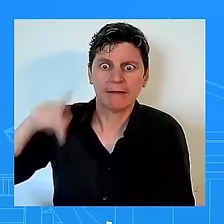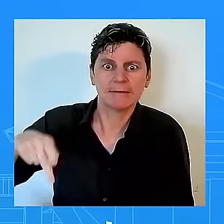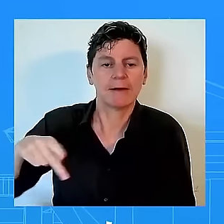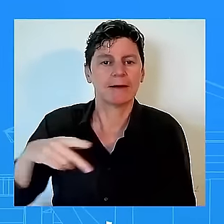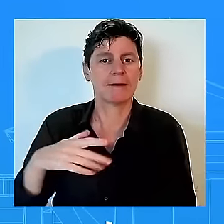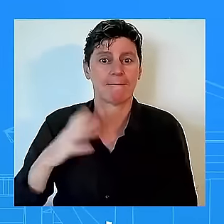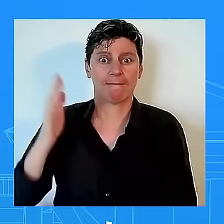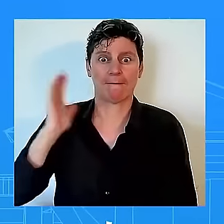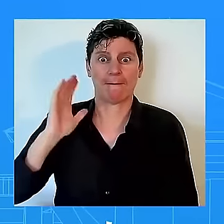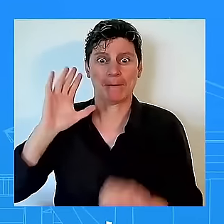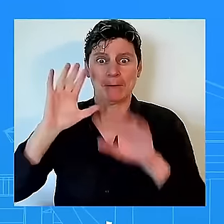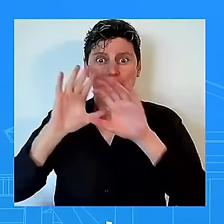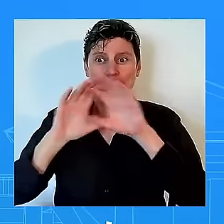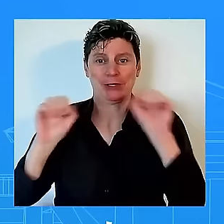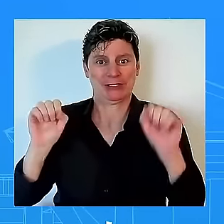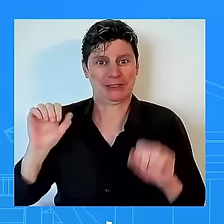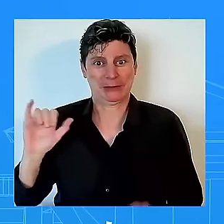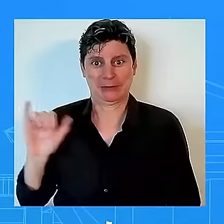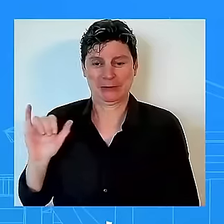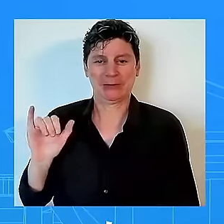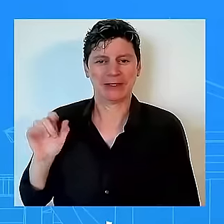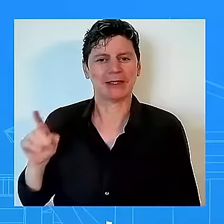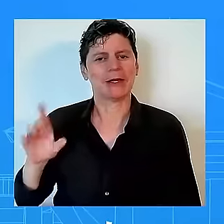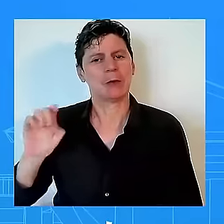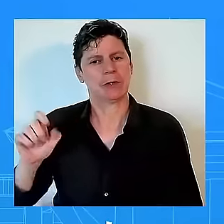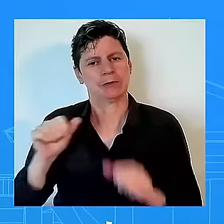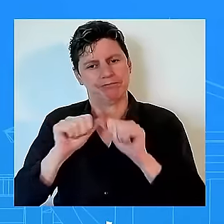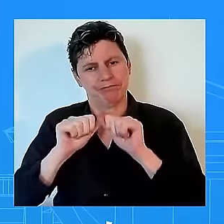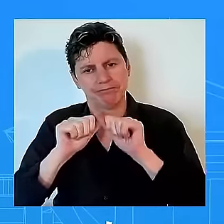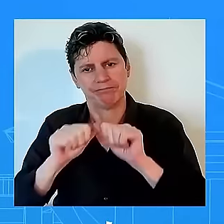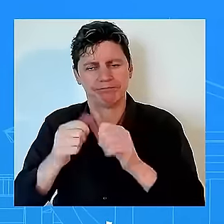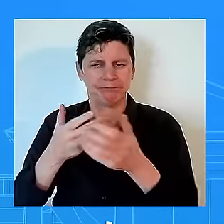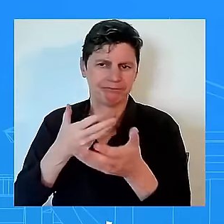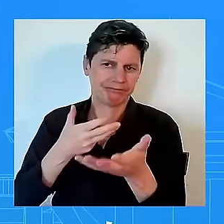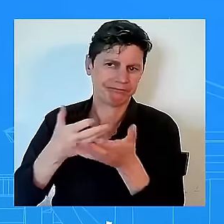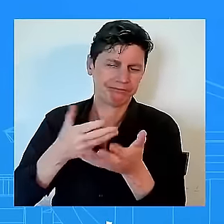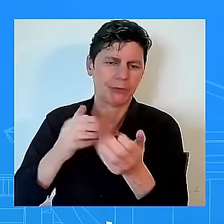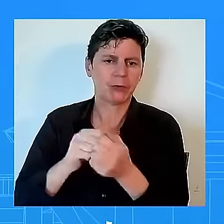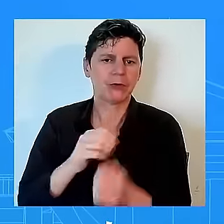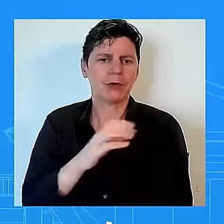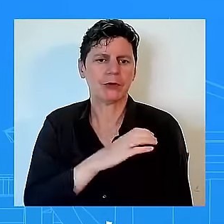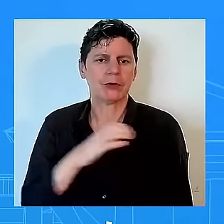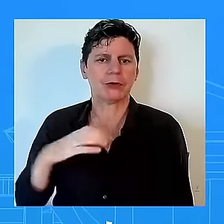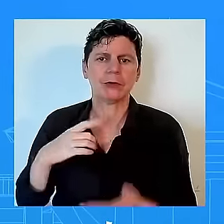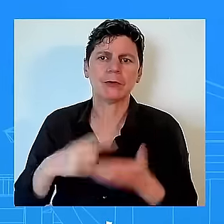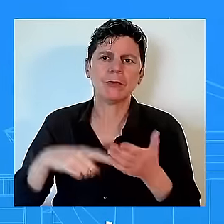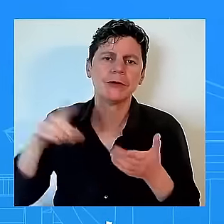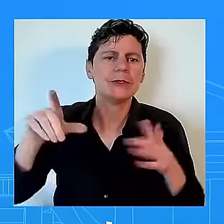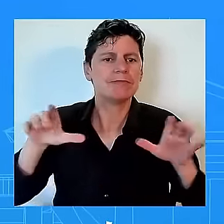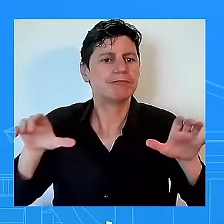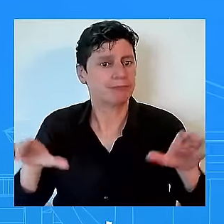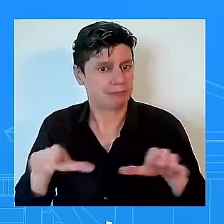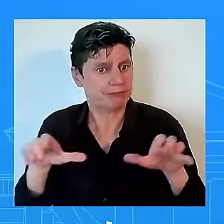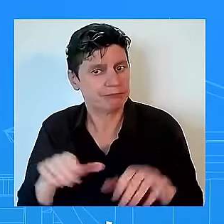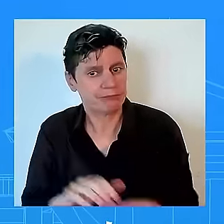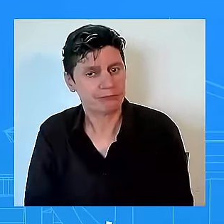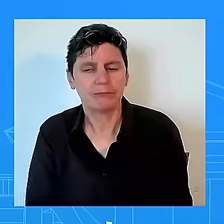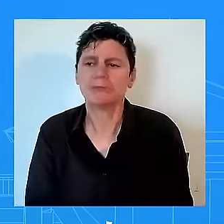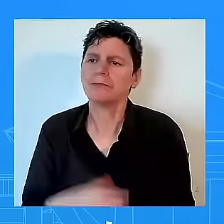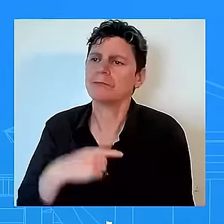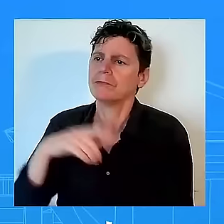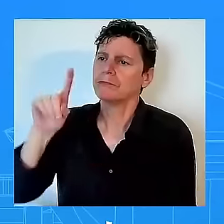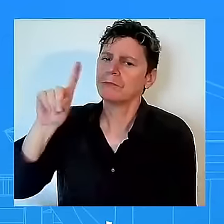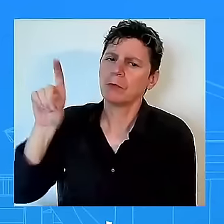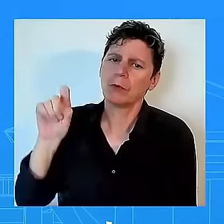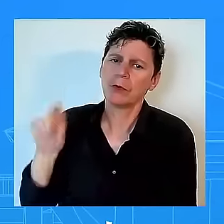work on with congress to get that done so when he used the word frightening he was not referring to anything related to his own safety the vice